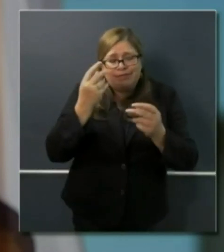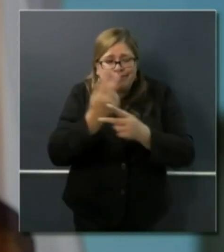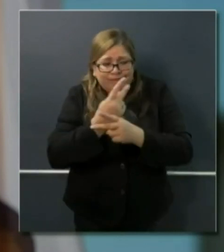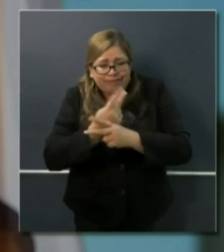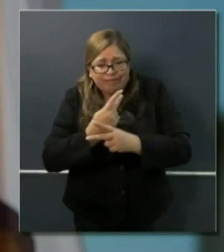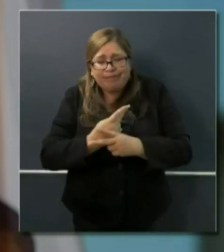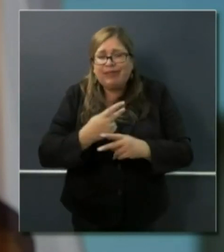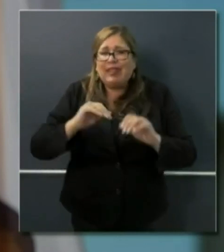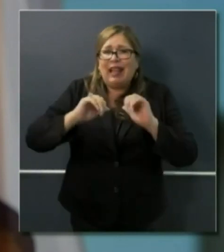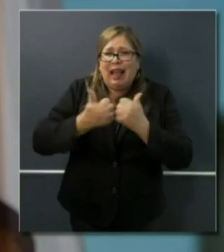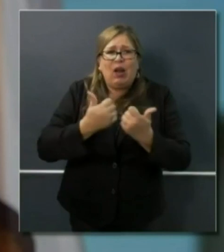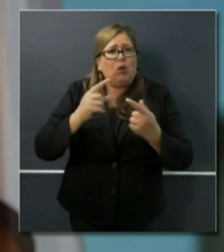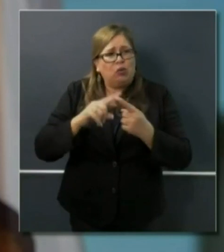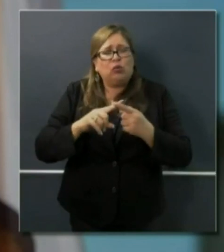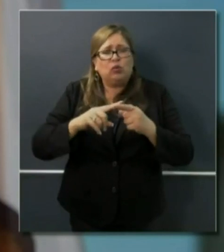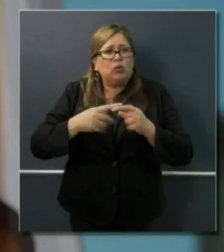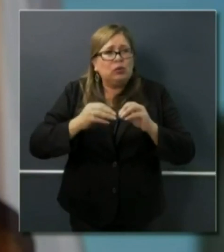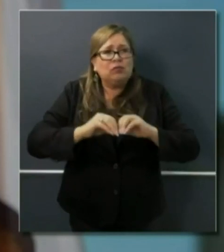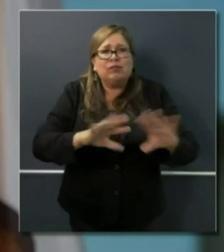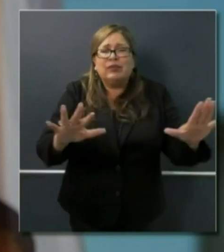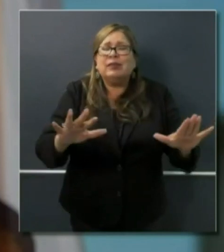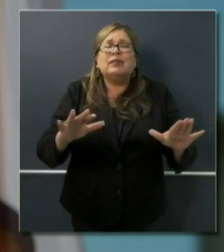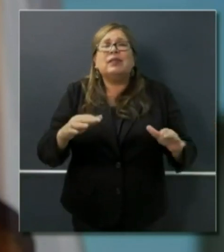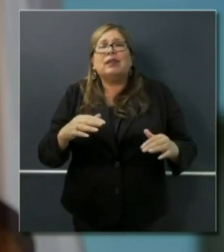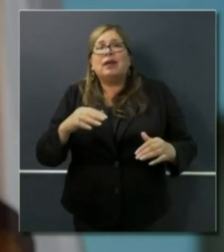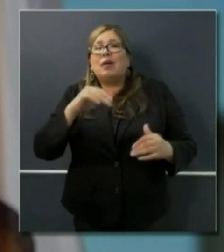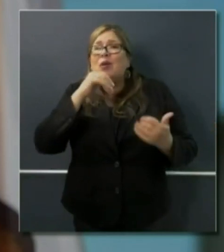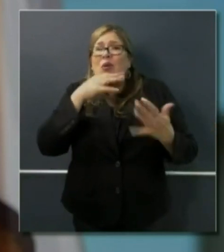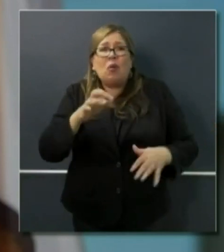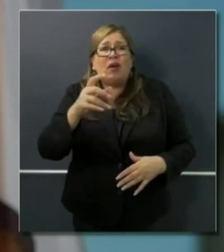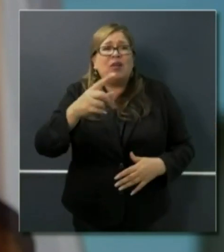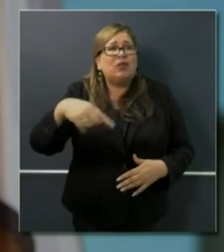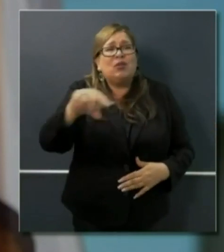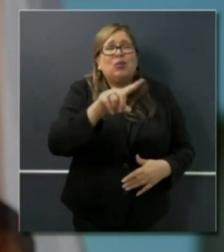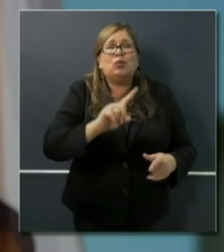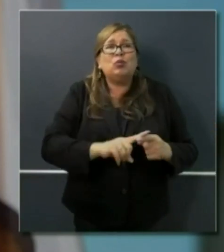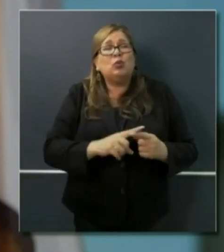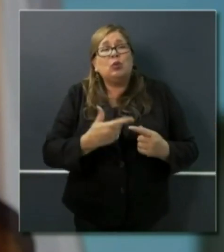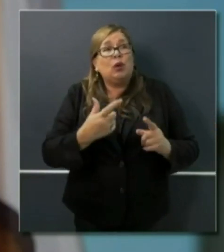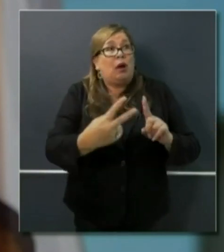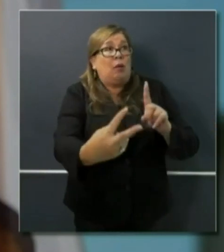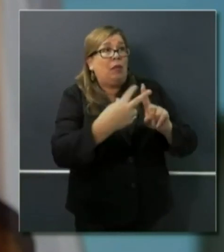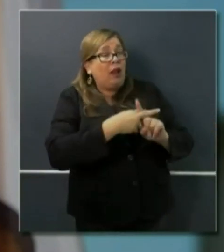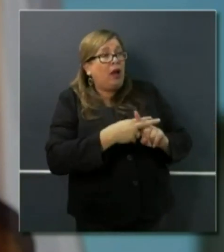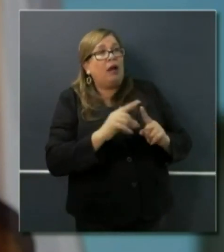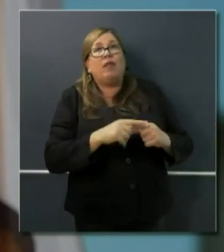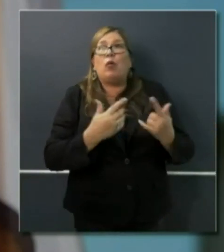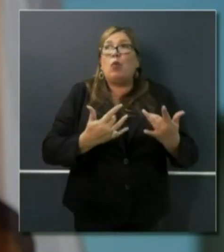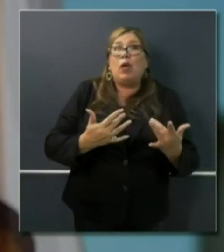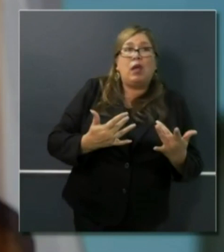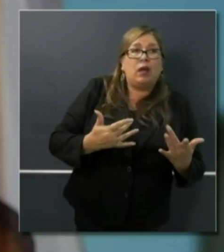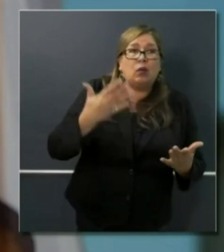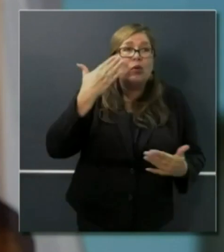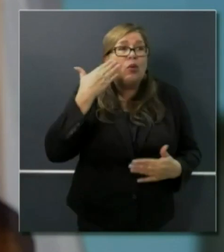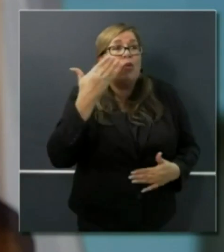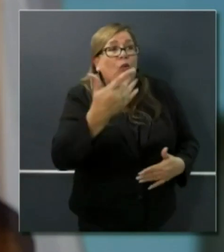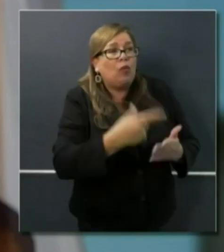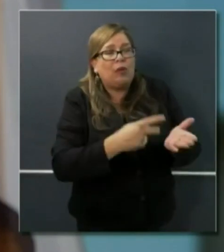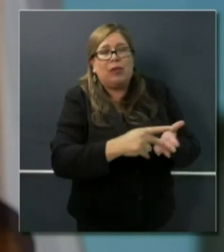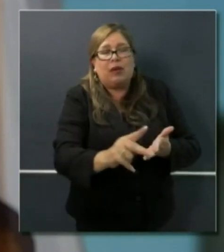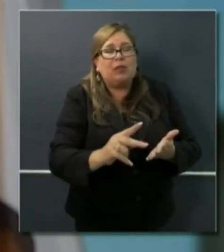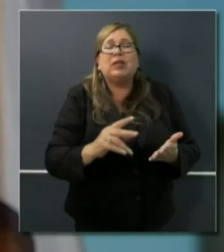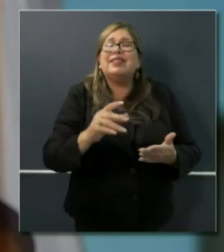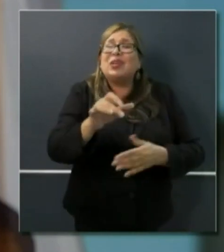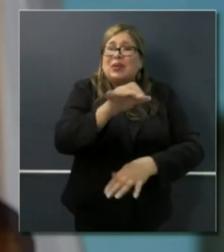wait weeks and weeks and weeks for eligibility and for notification around the distribution of payments, we are